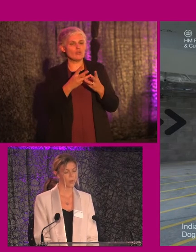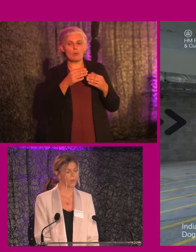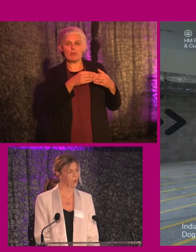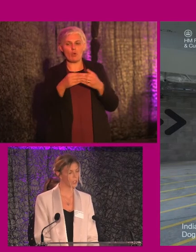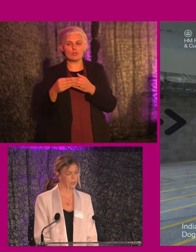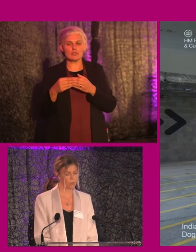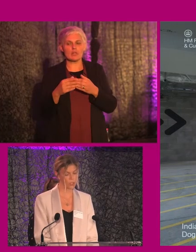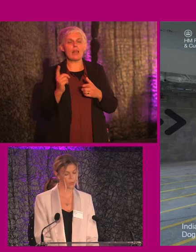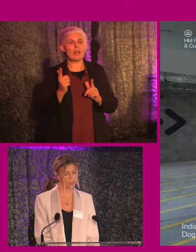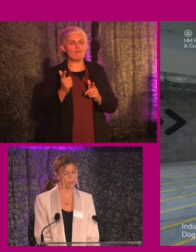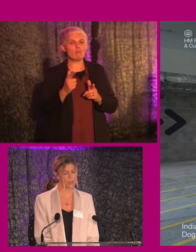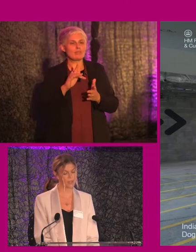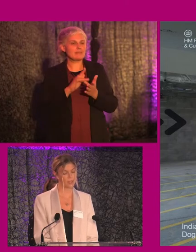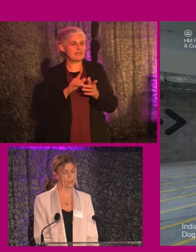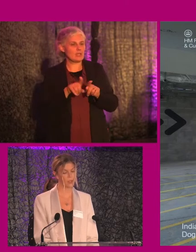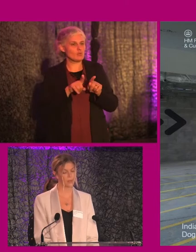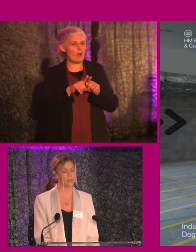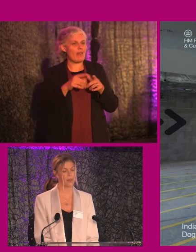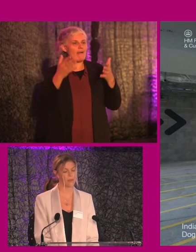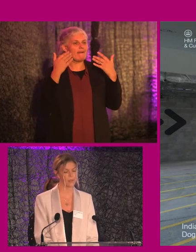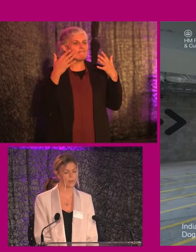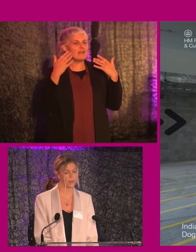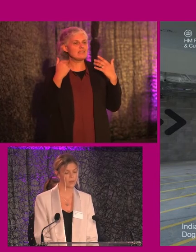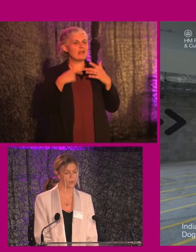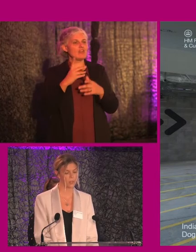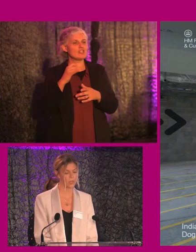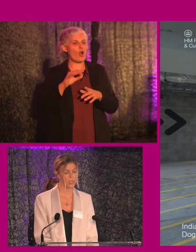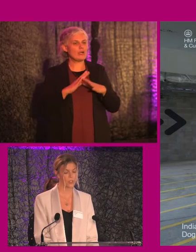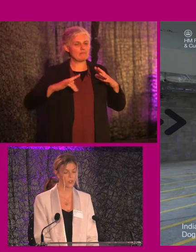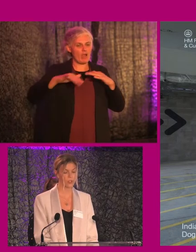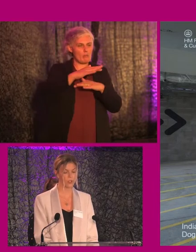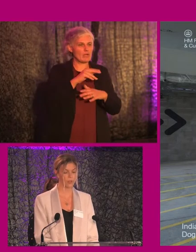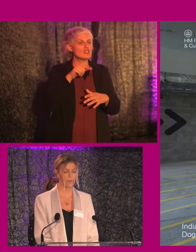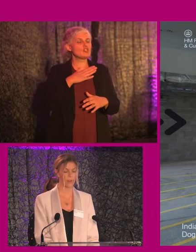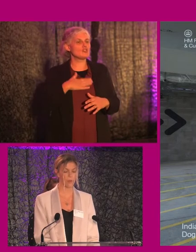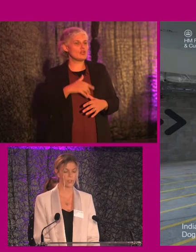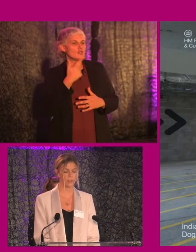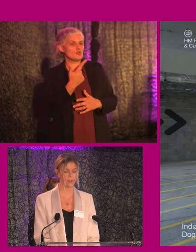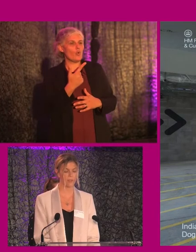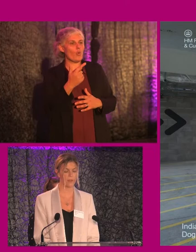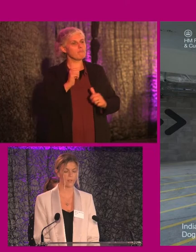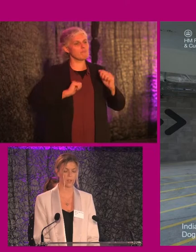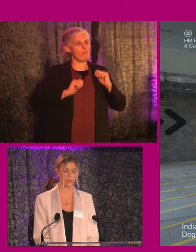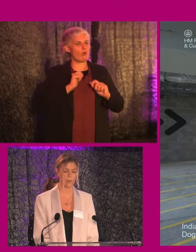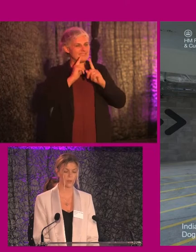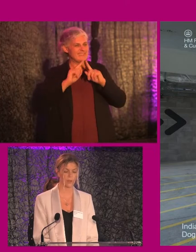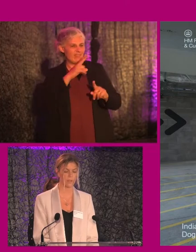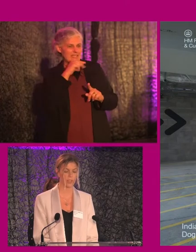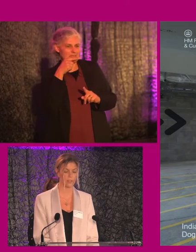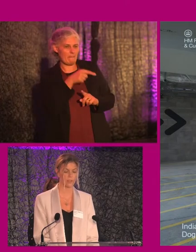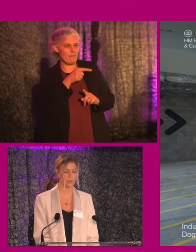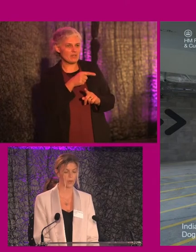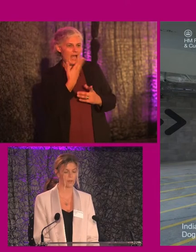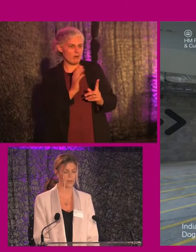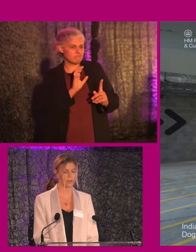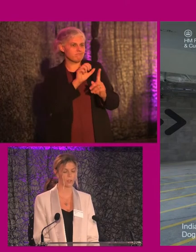We have washable and ventilated dog spend areas in the basement. This is just two very modest and very different examples of getting